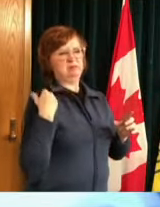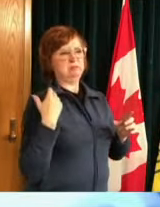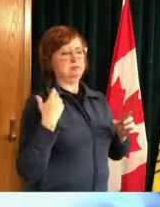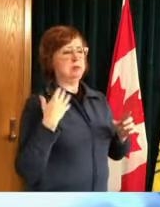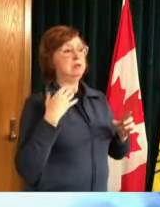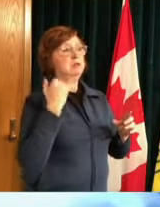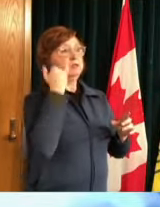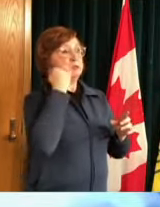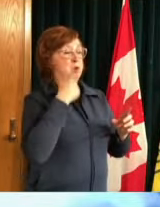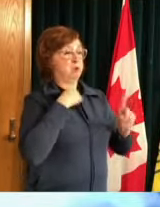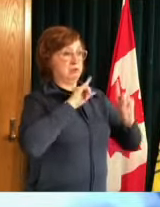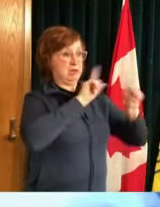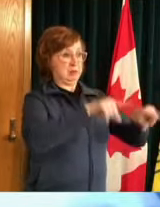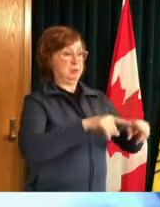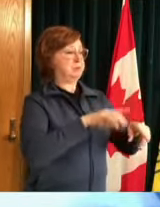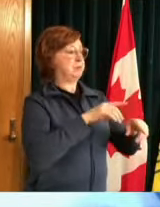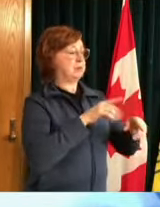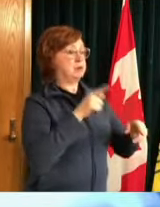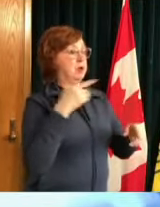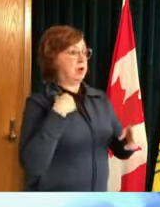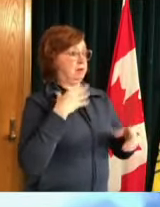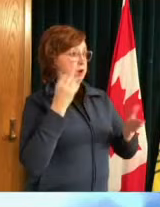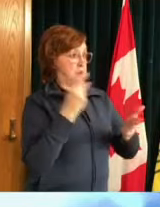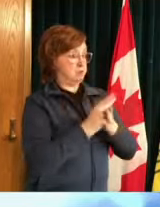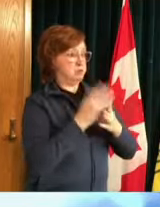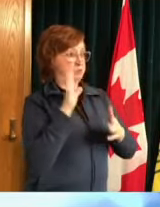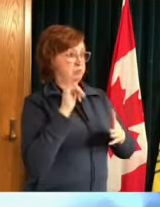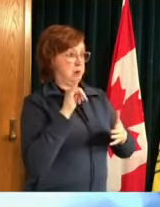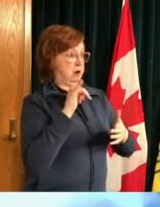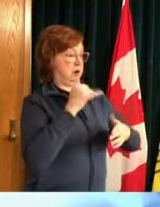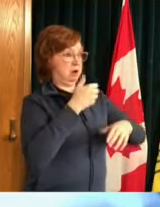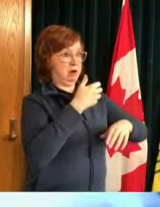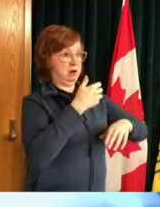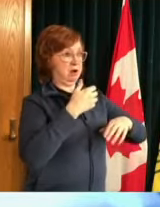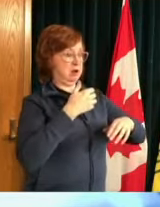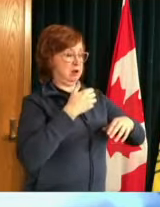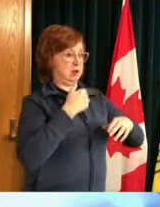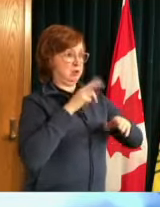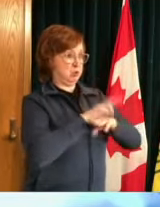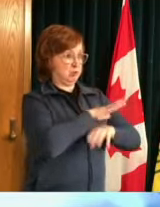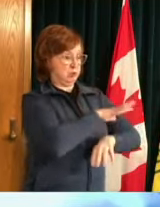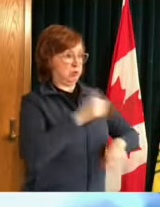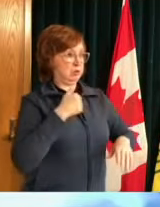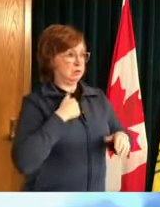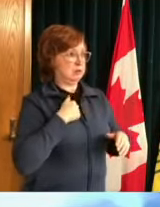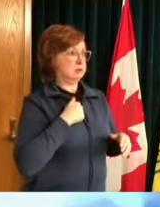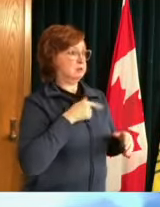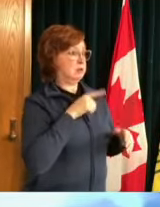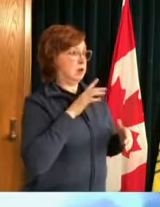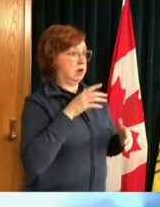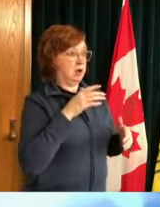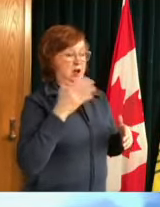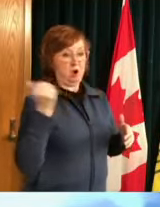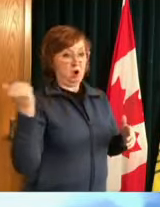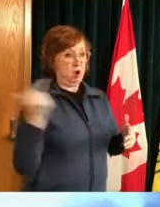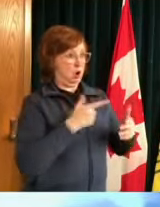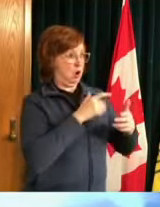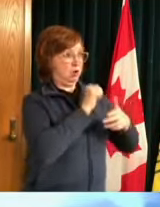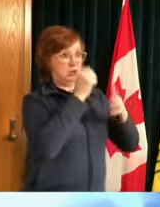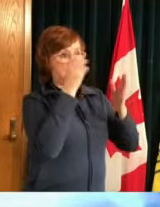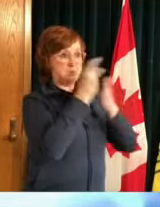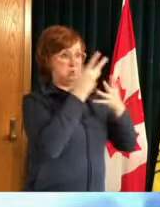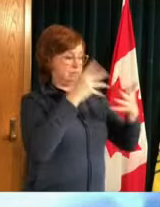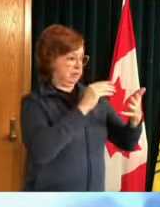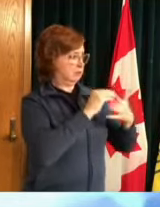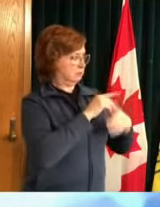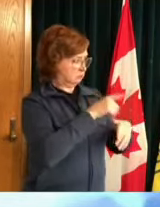canada i would take whichever vaccine is available that is critical this is not the time to hesitate or to vaccine